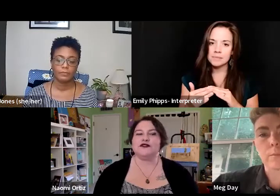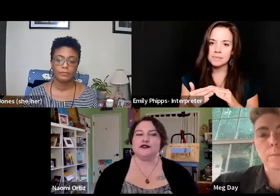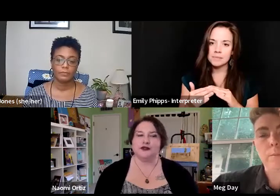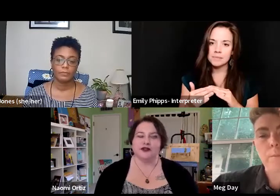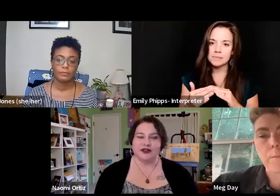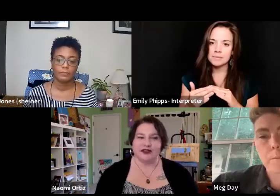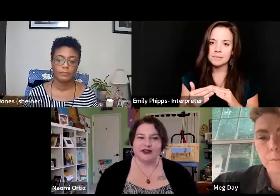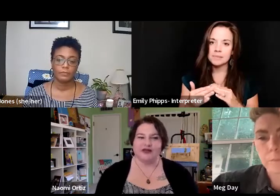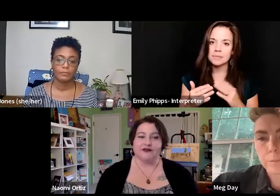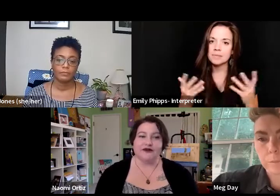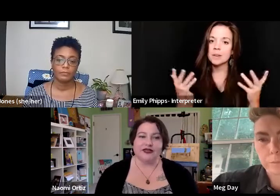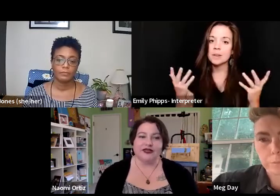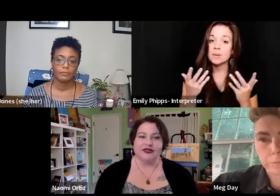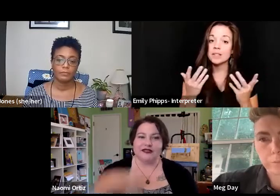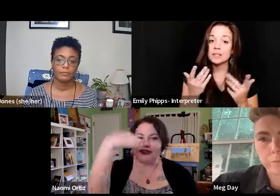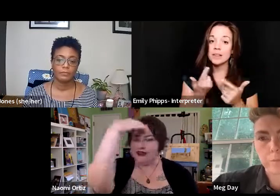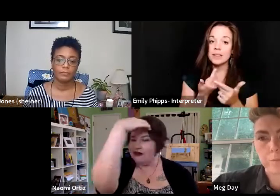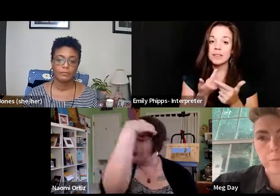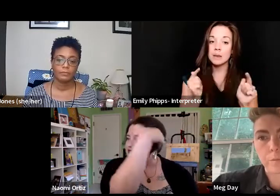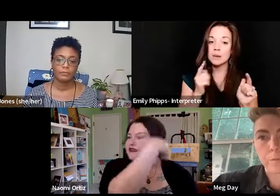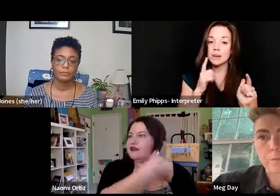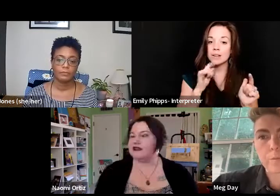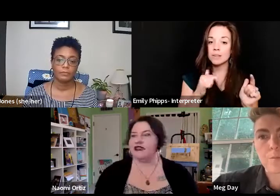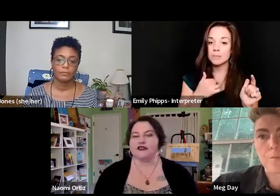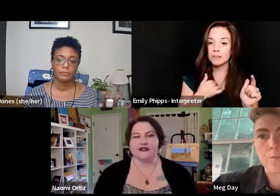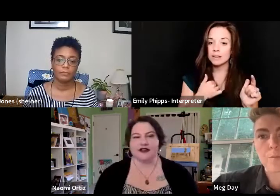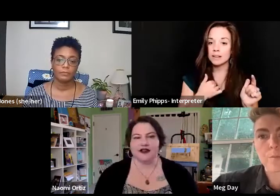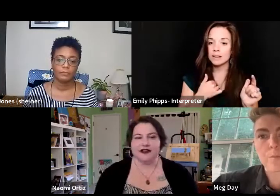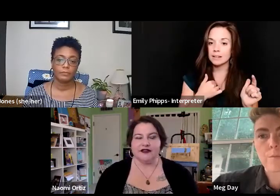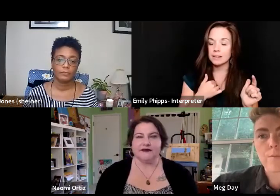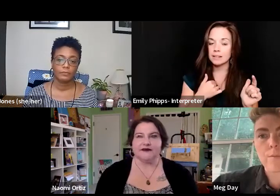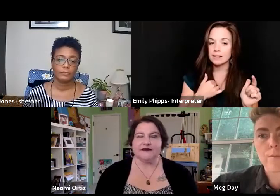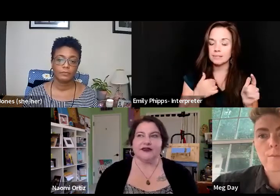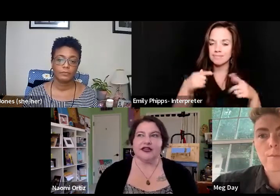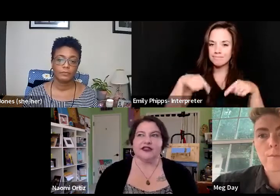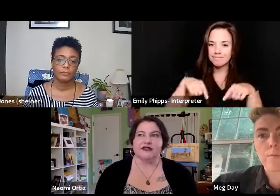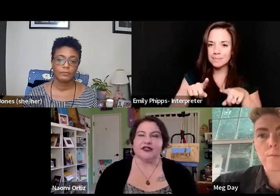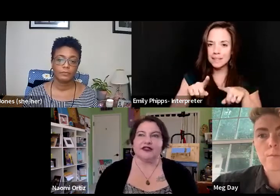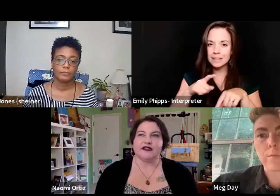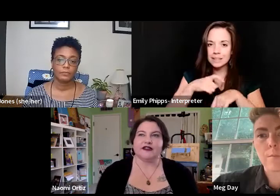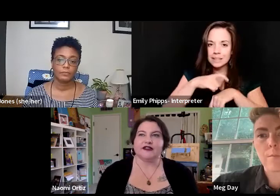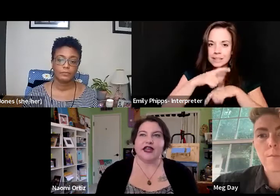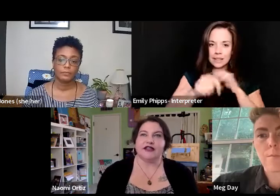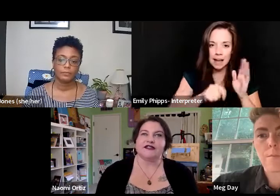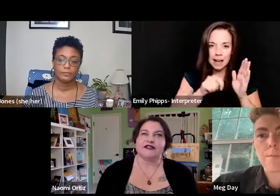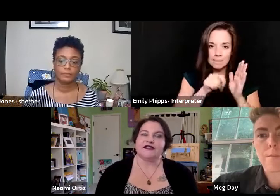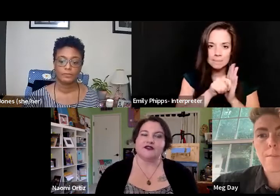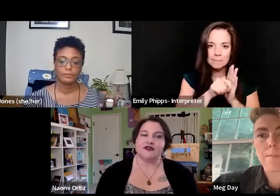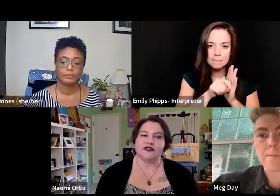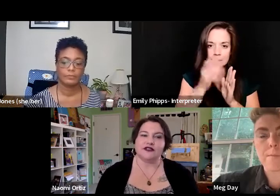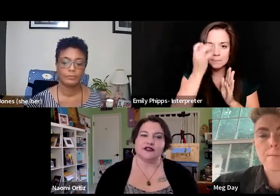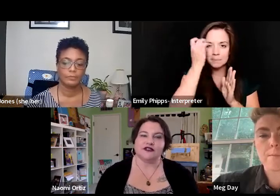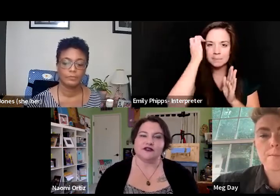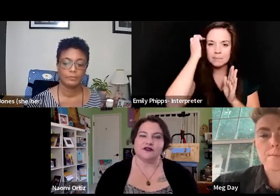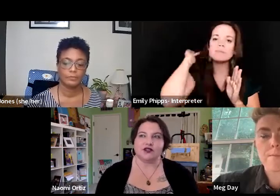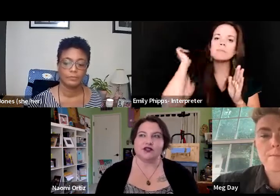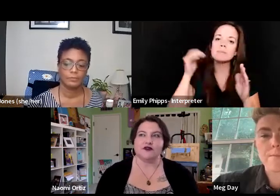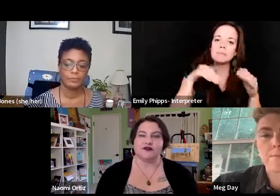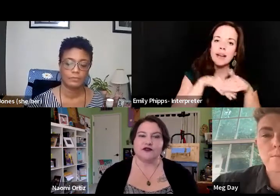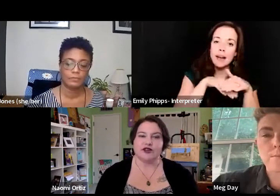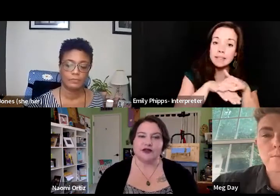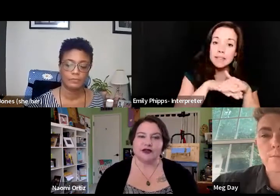what's been so liberating for me, uh, in this time has been access to all these